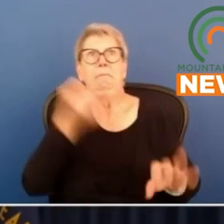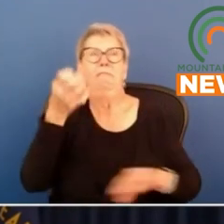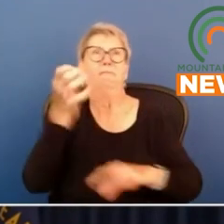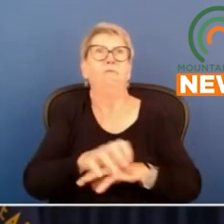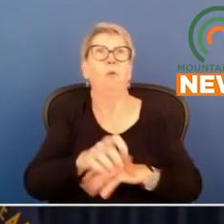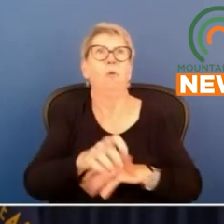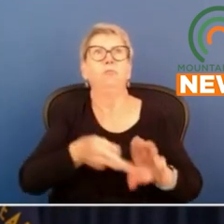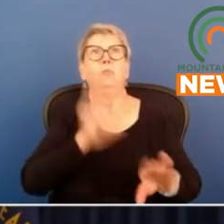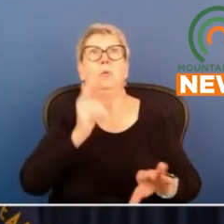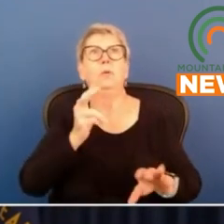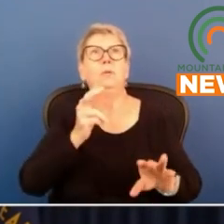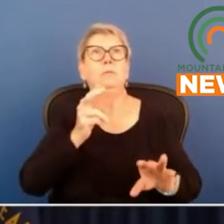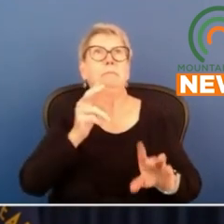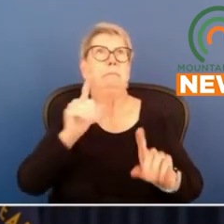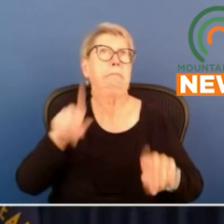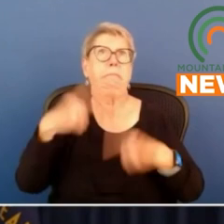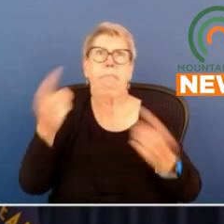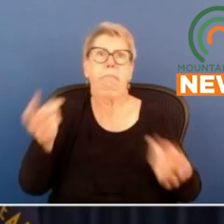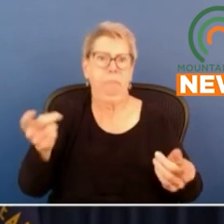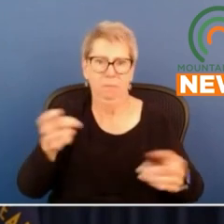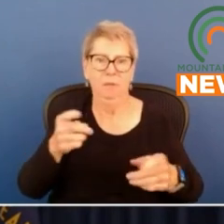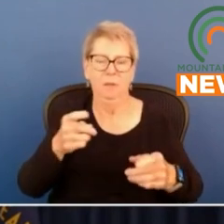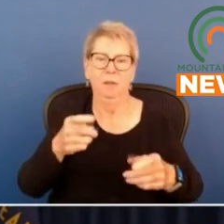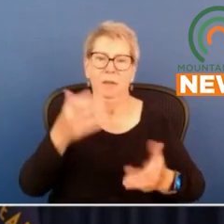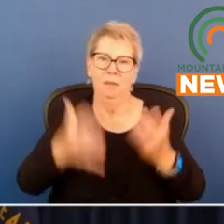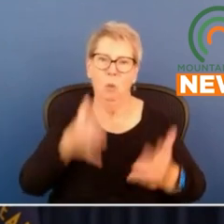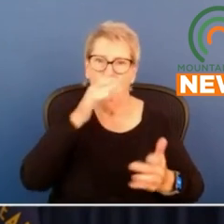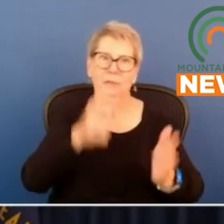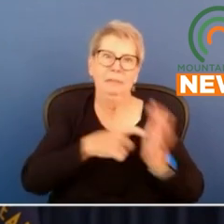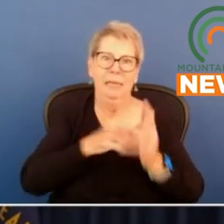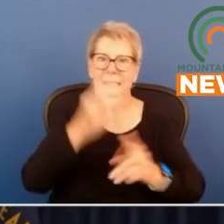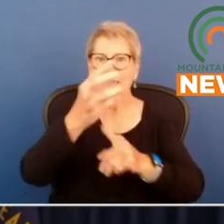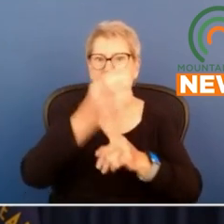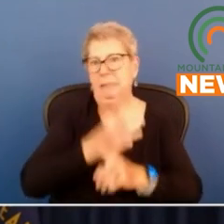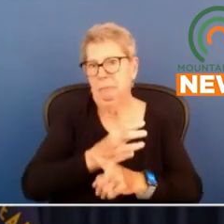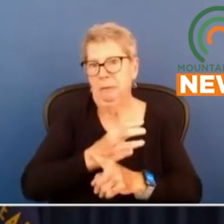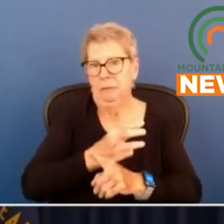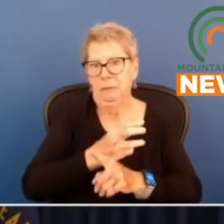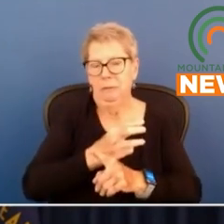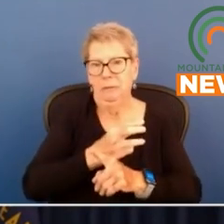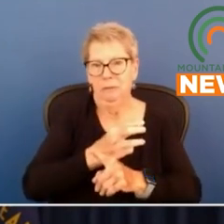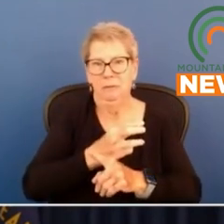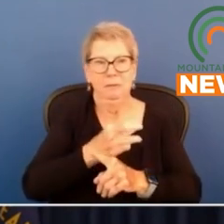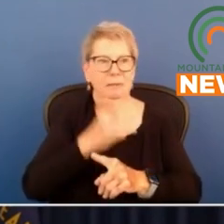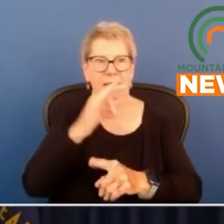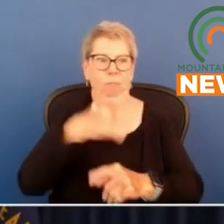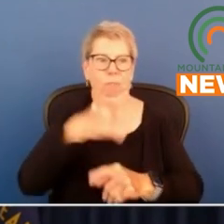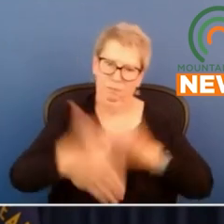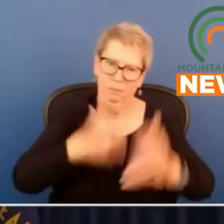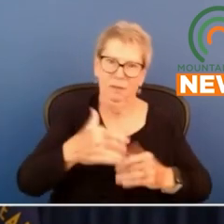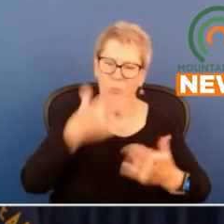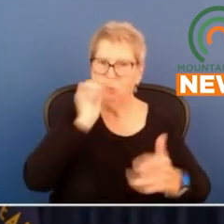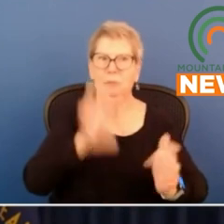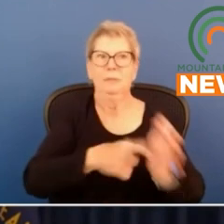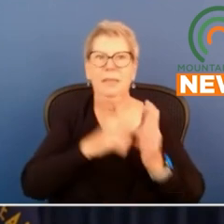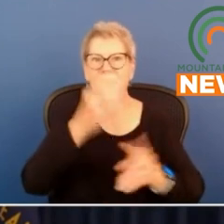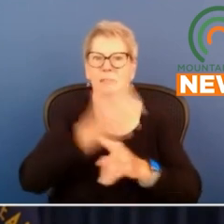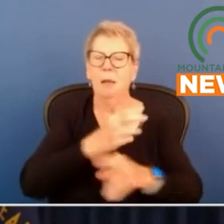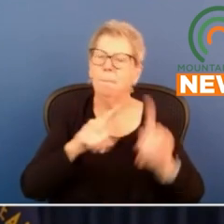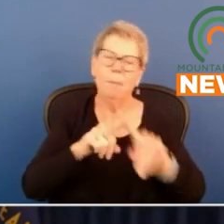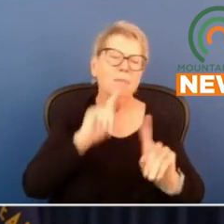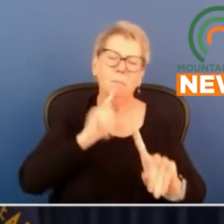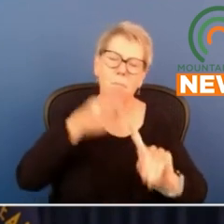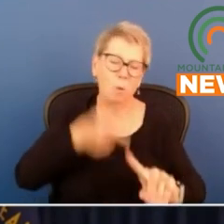it looks like it will take about six months even at the fastest that it can go but it's important that we say